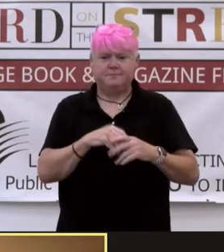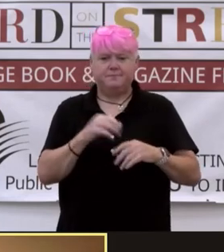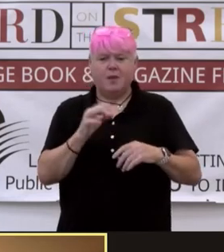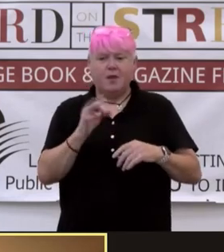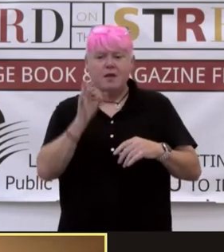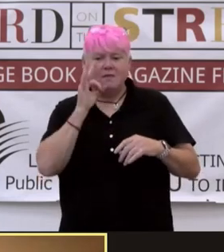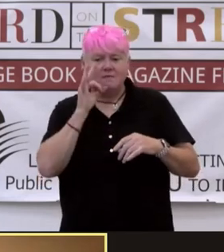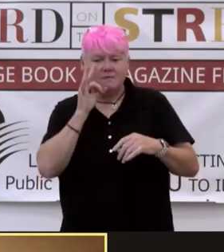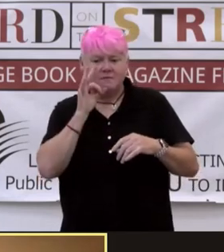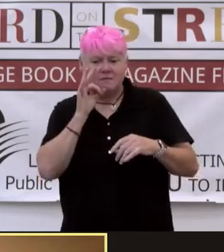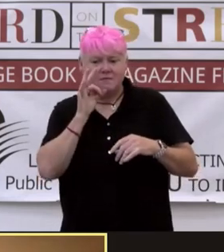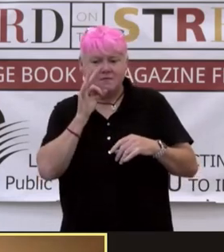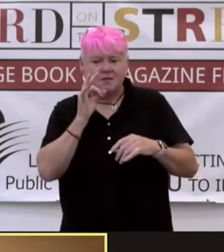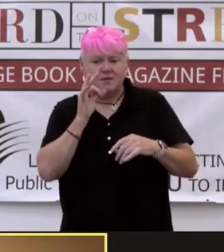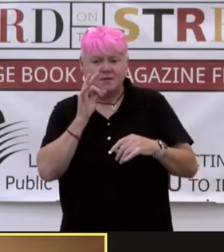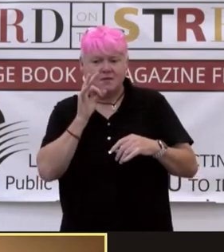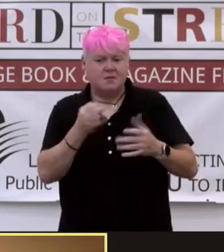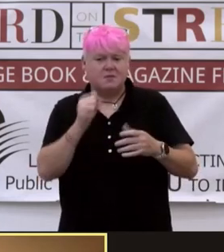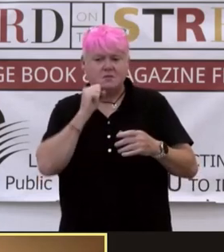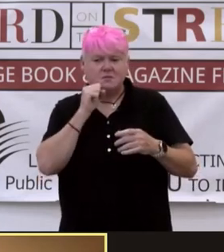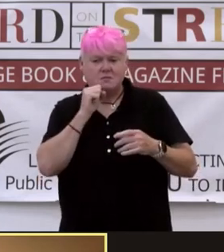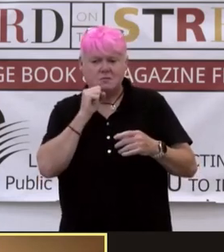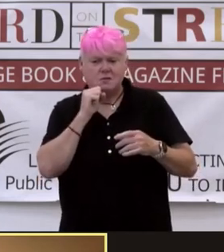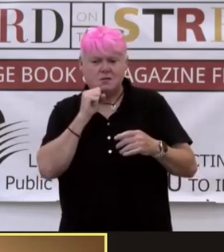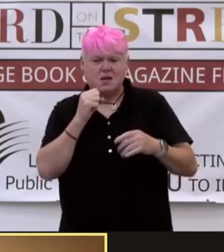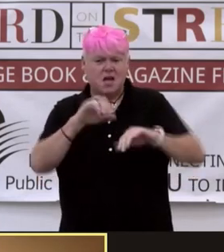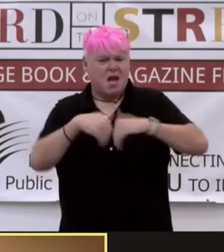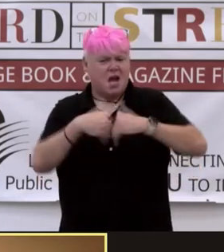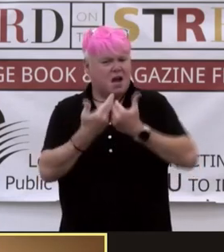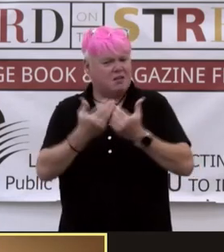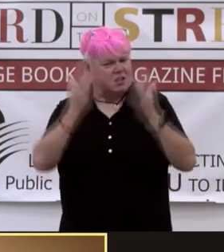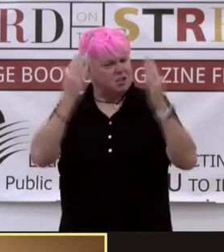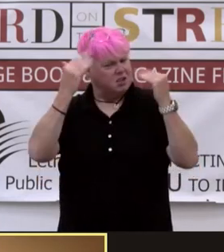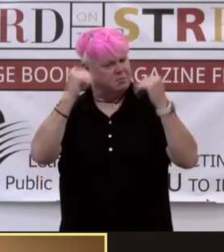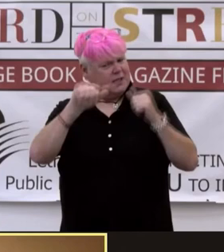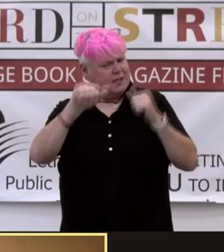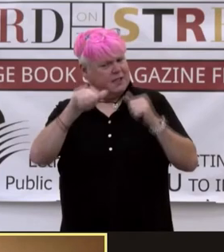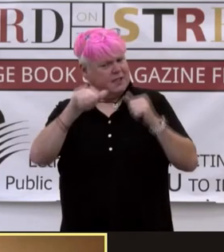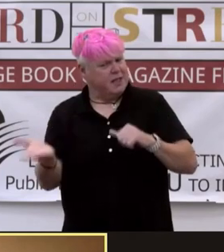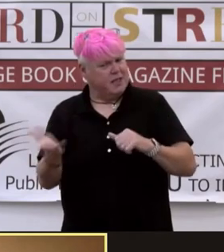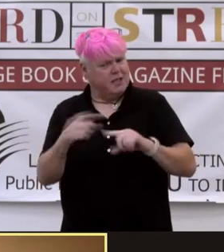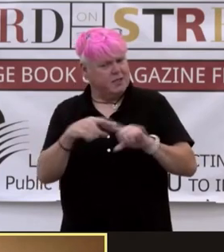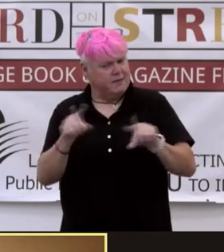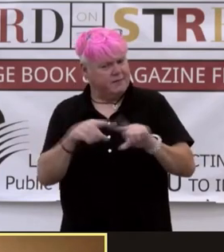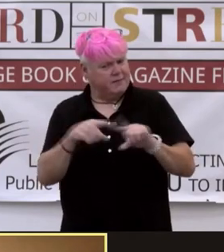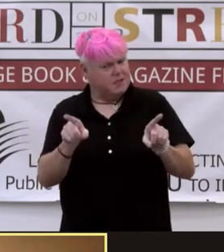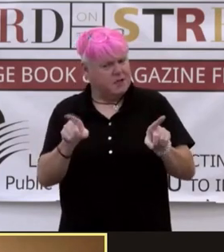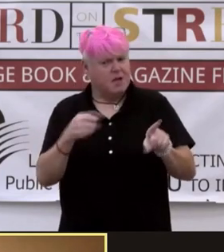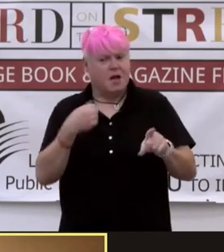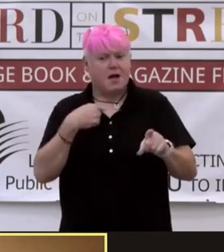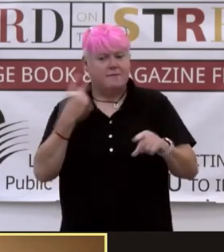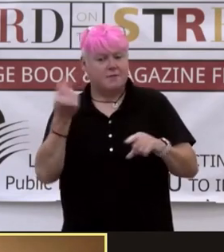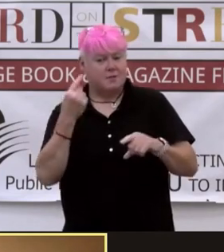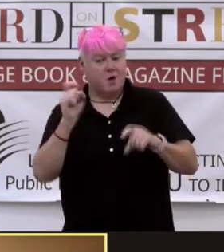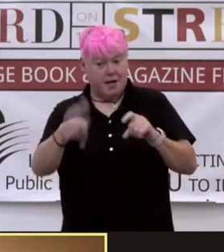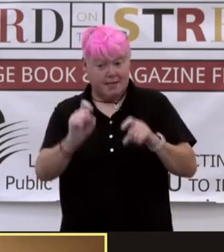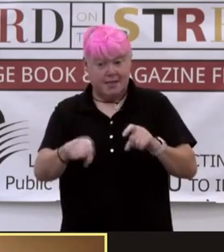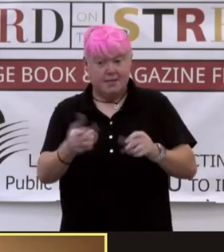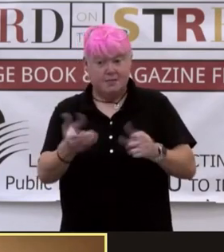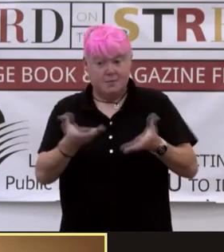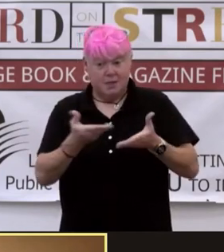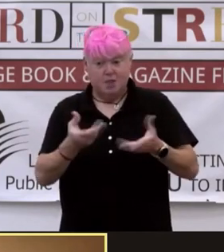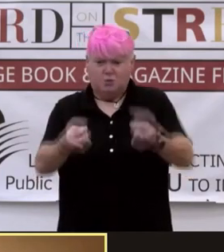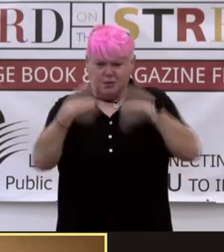sister's face hurts Sunaina. But really, how could she expect anything different? I have somewhere I need to be. You will come here right